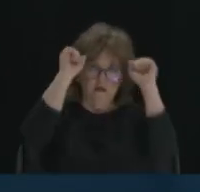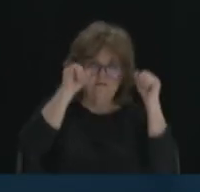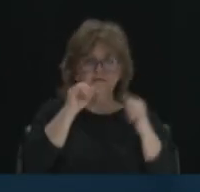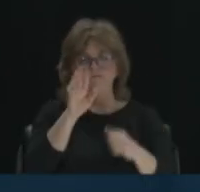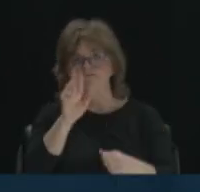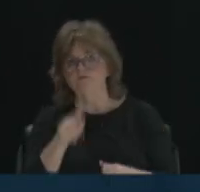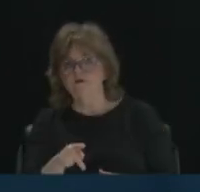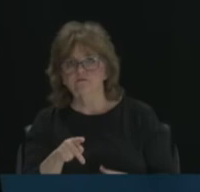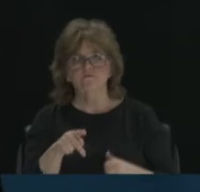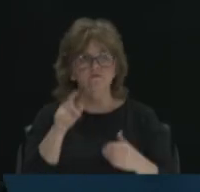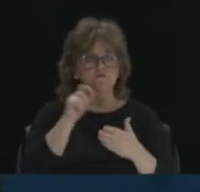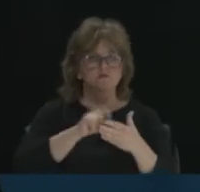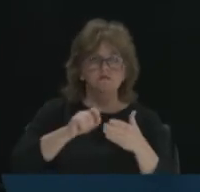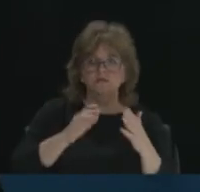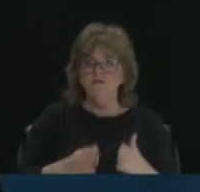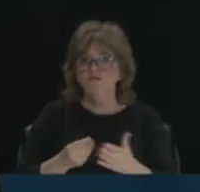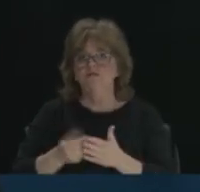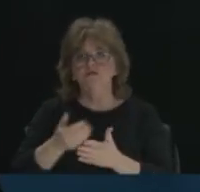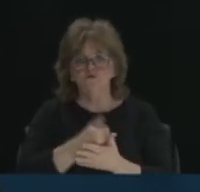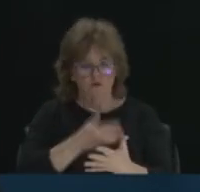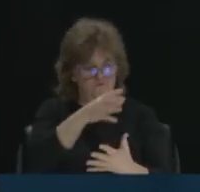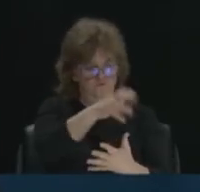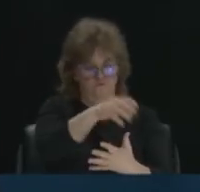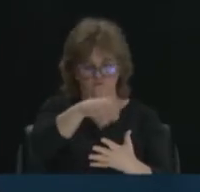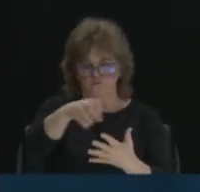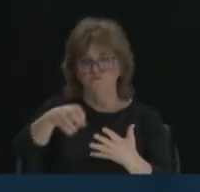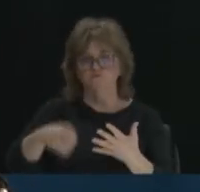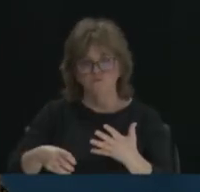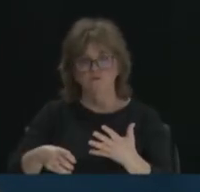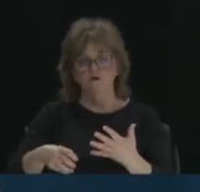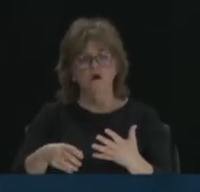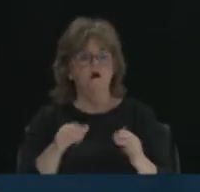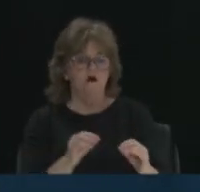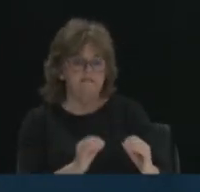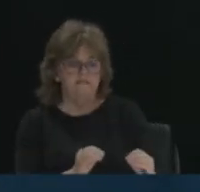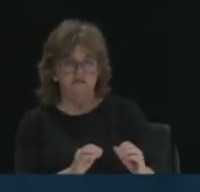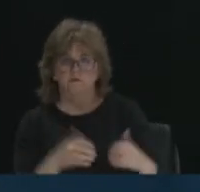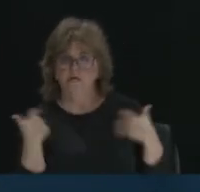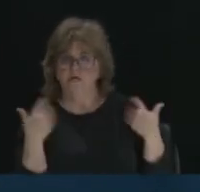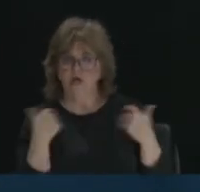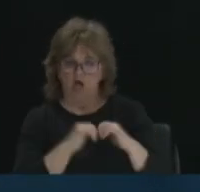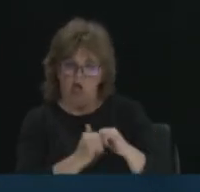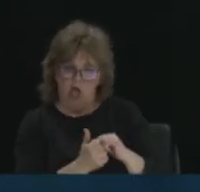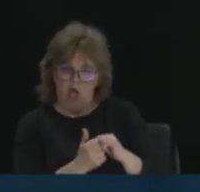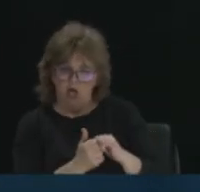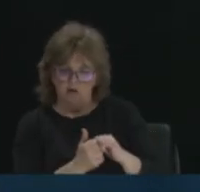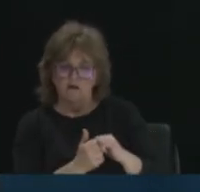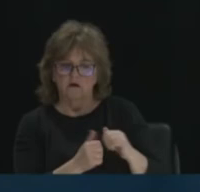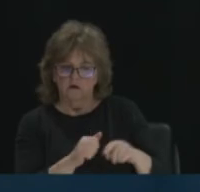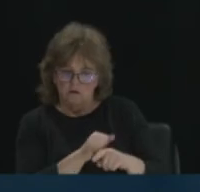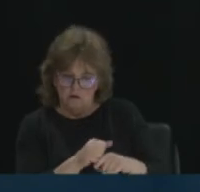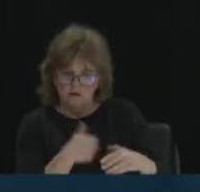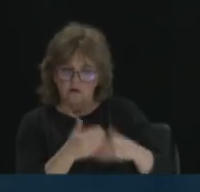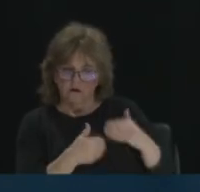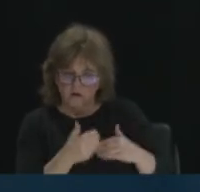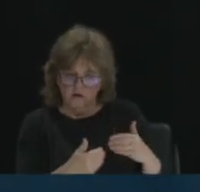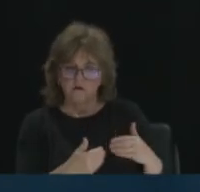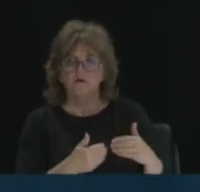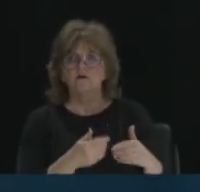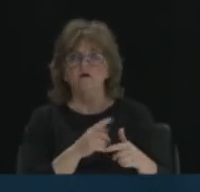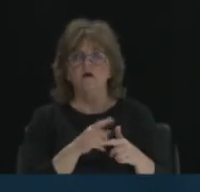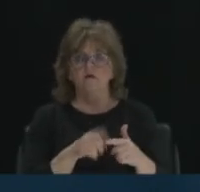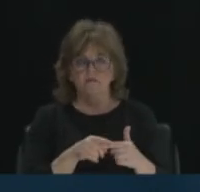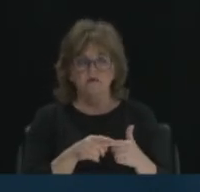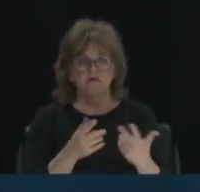executive committee member. So we're doing our part as an organization for 106 years inside this community or however old those